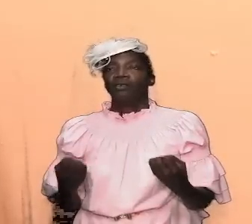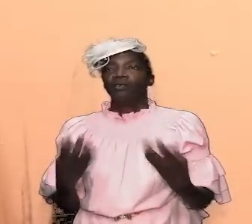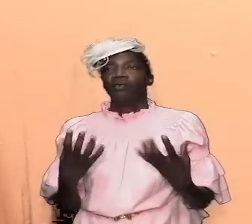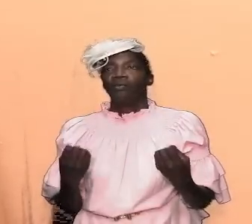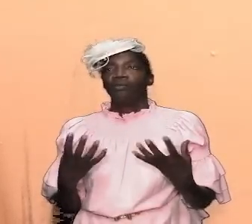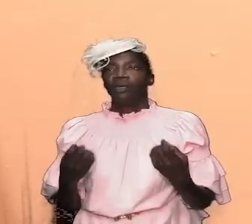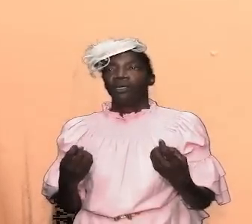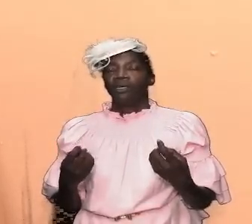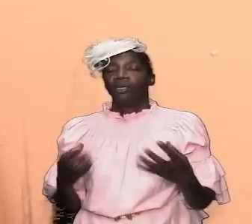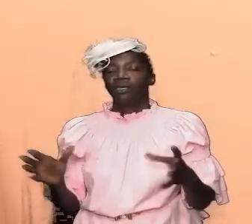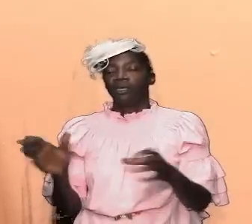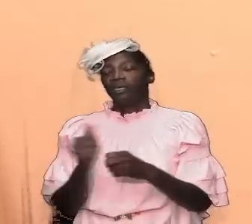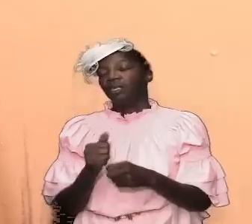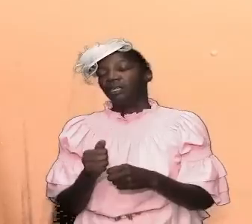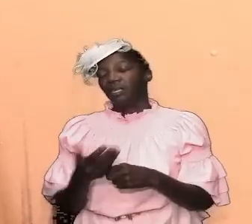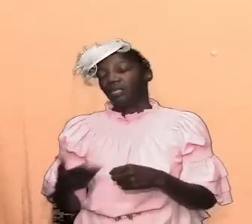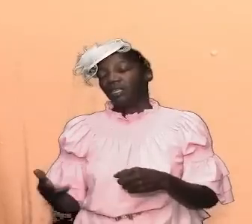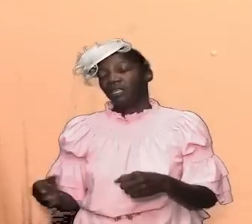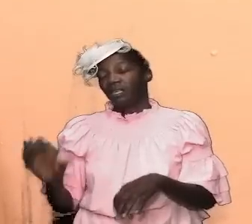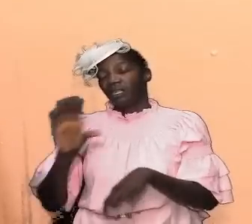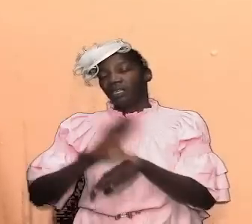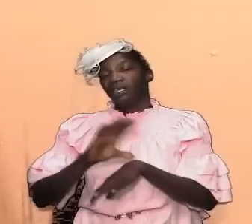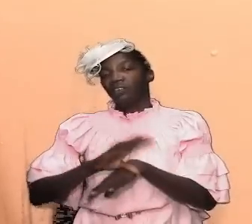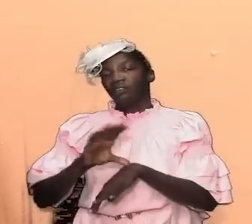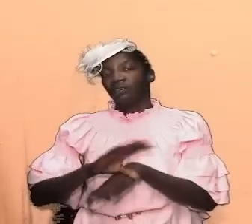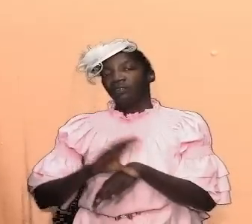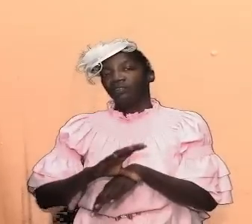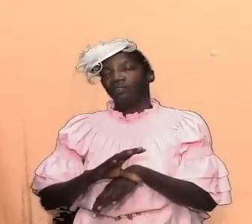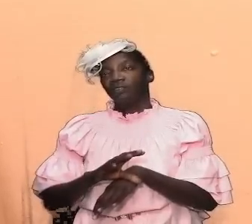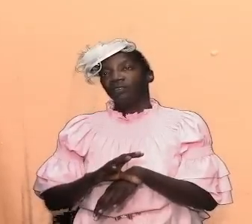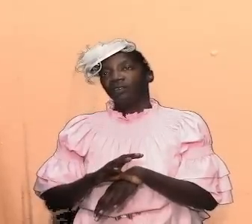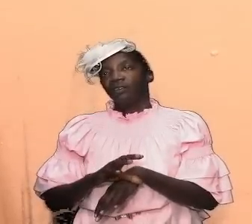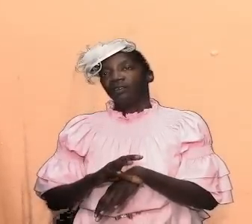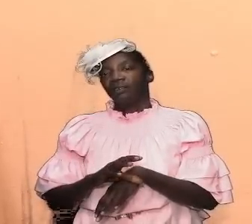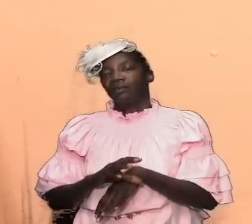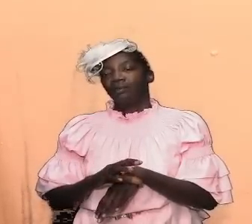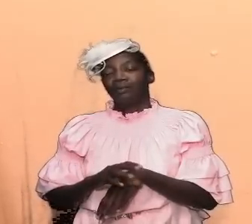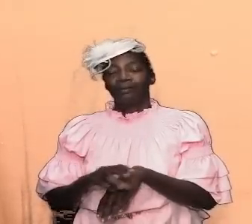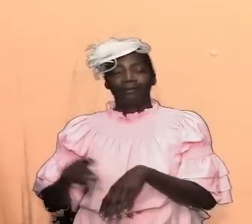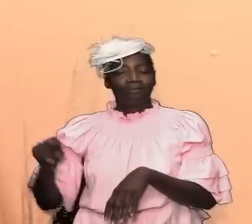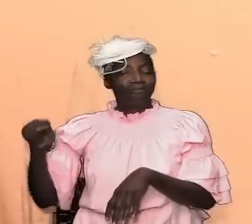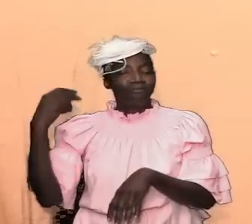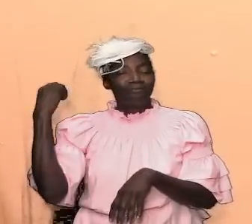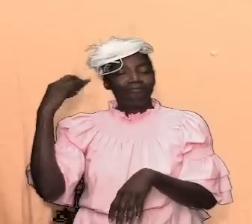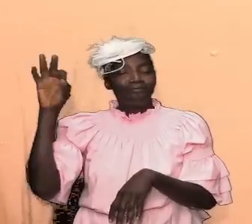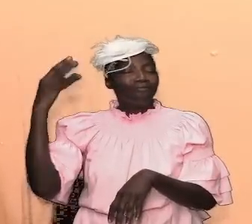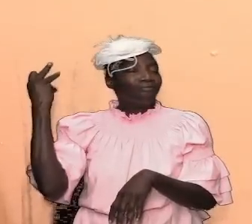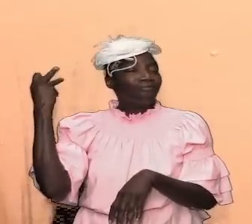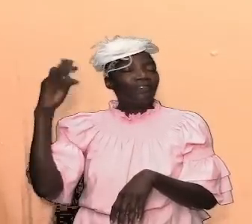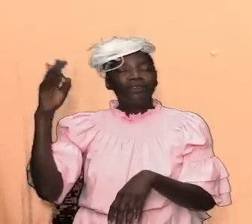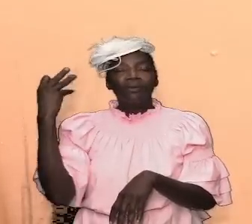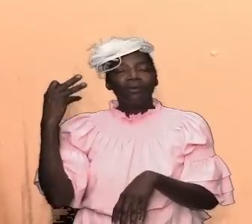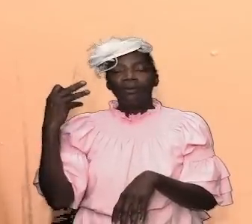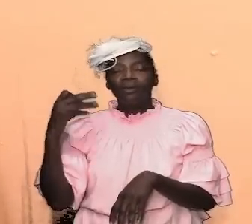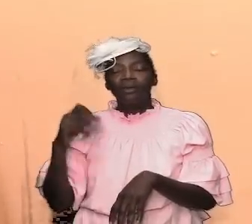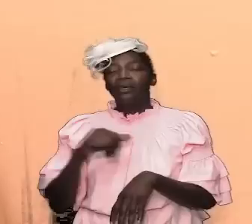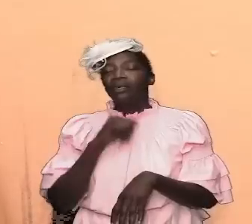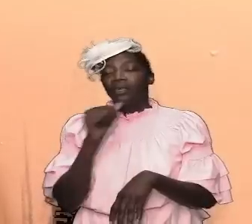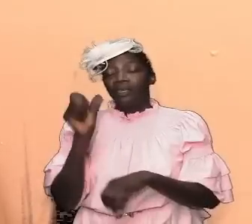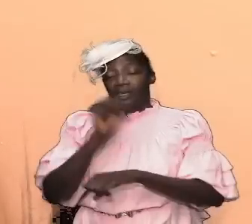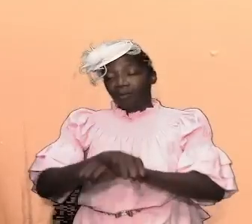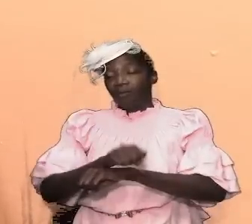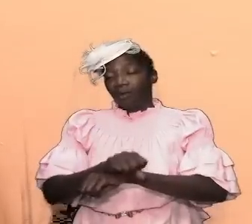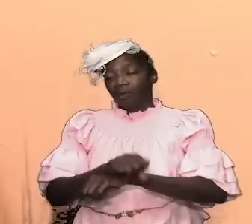us were taking things in the church is a joke we have been underperforming